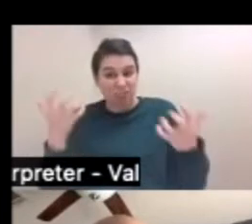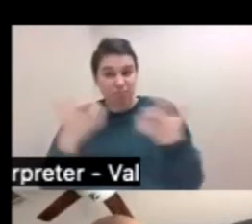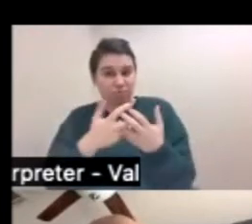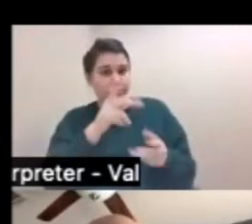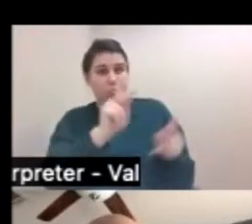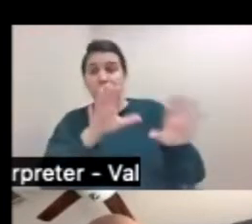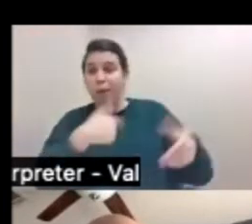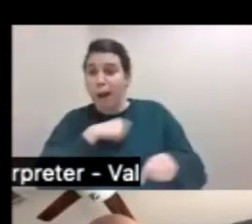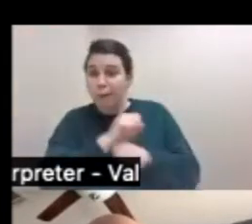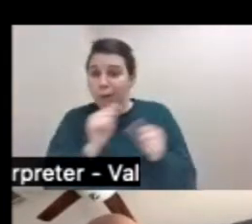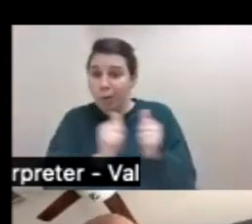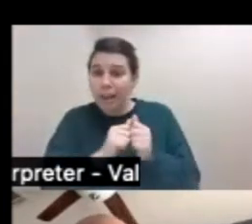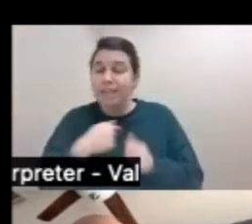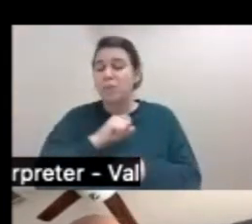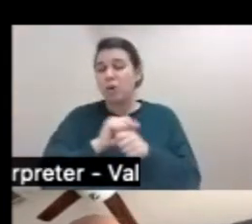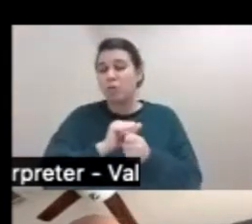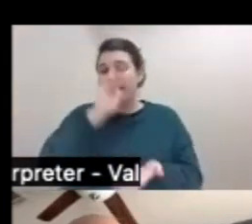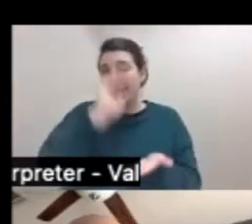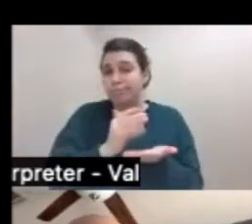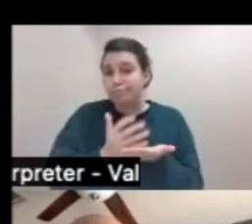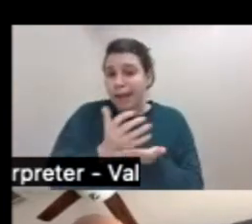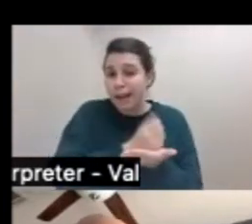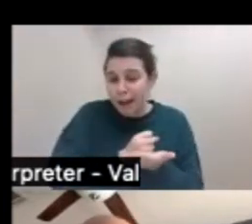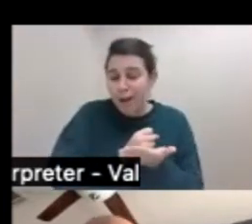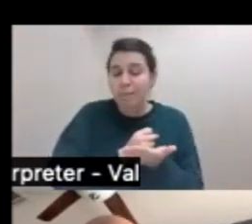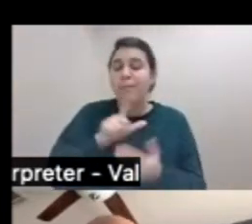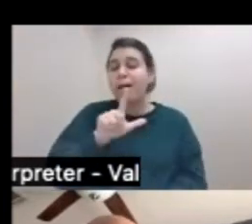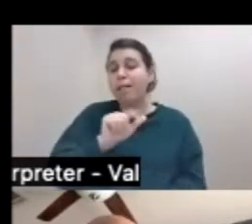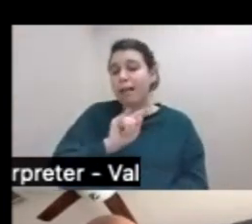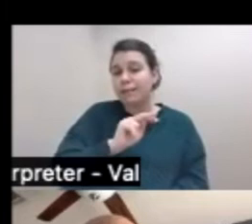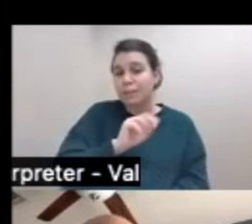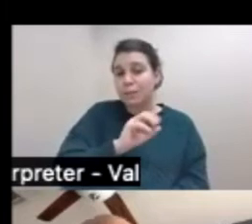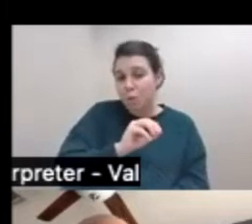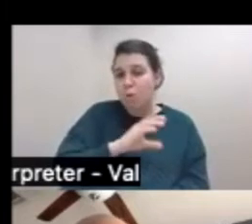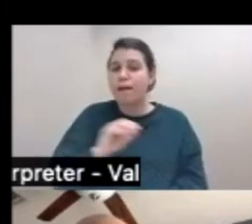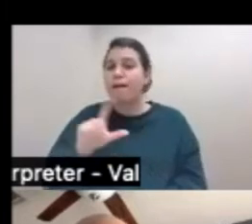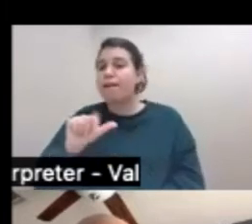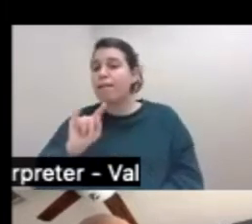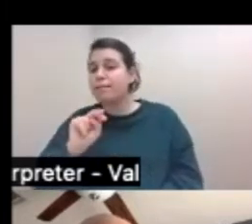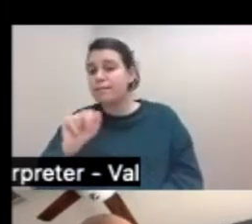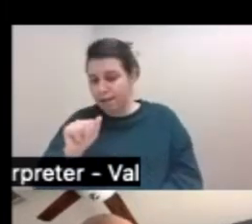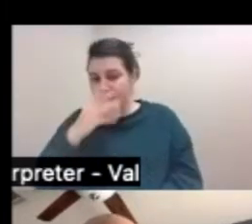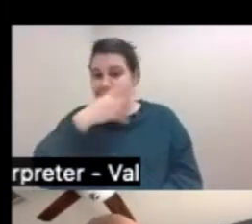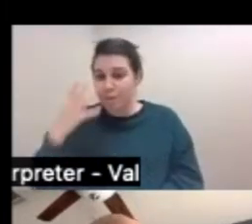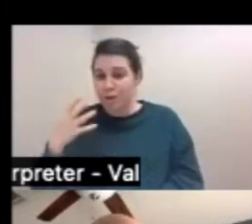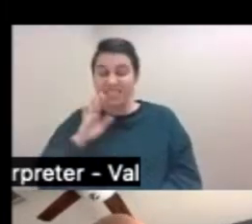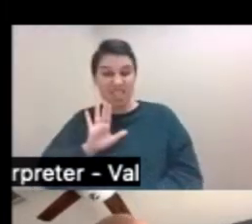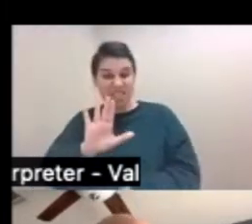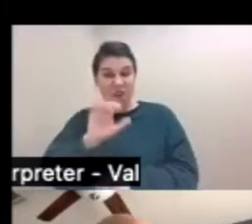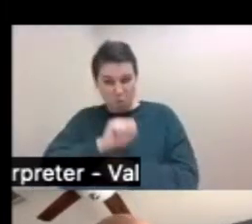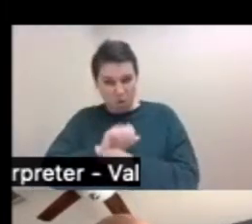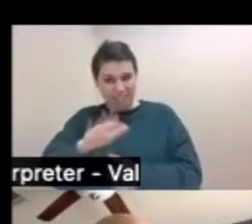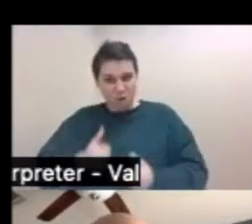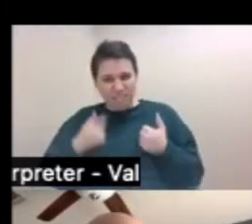low-income Latino and Latina immigrants who devote their lives to this country. When we look at our